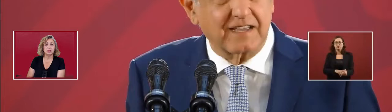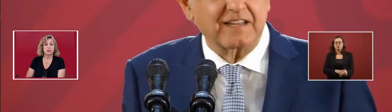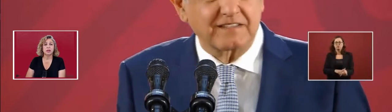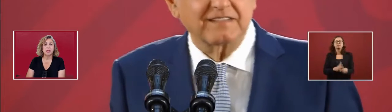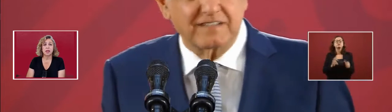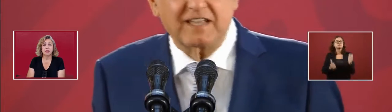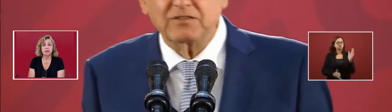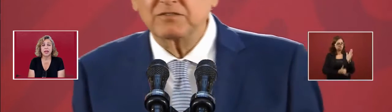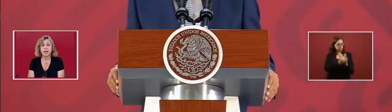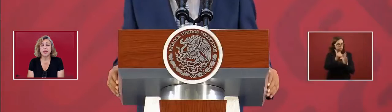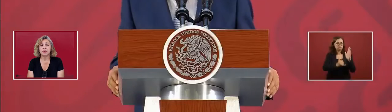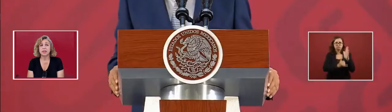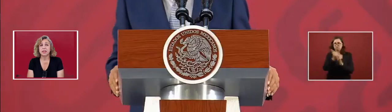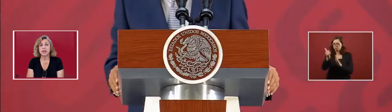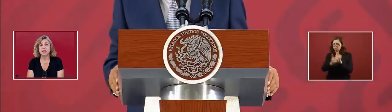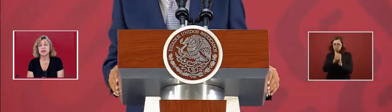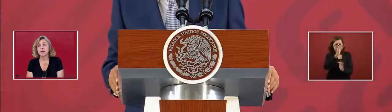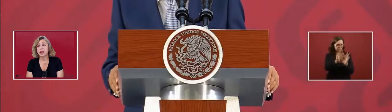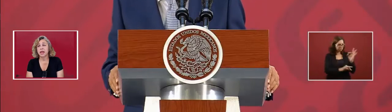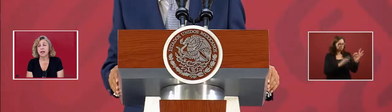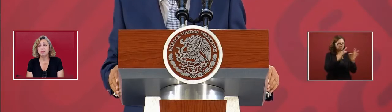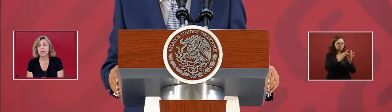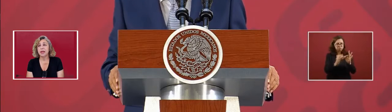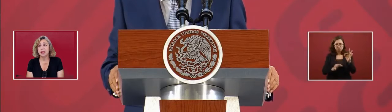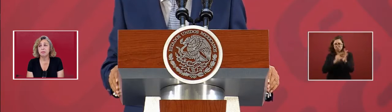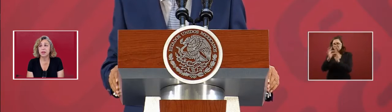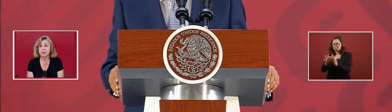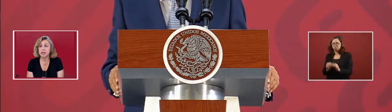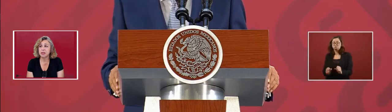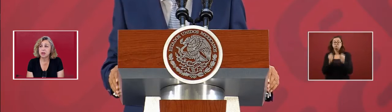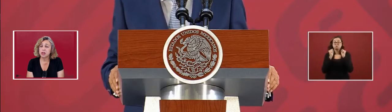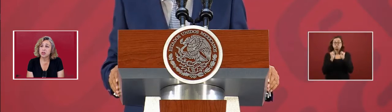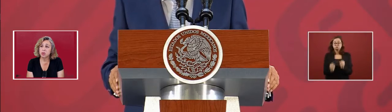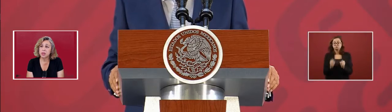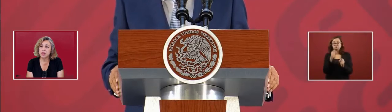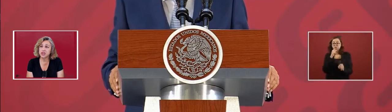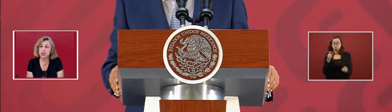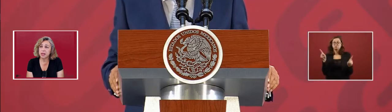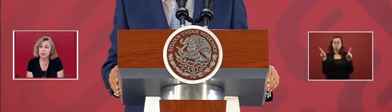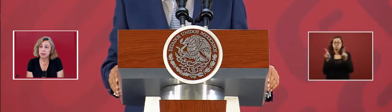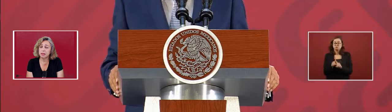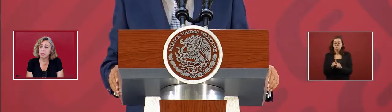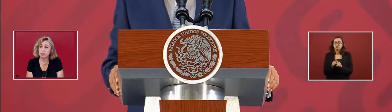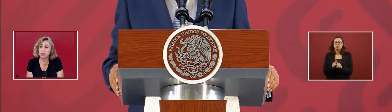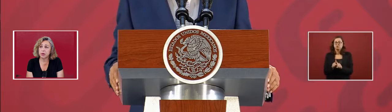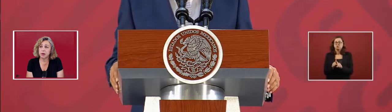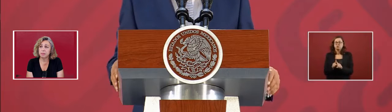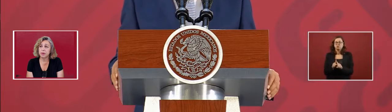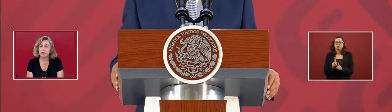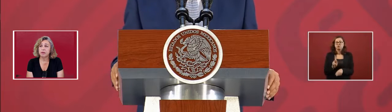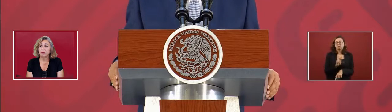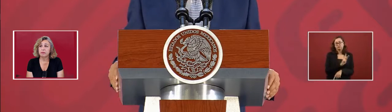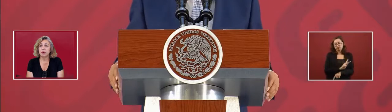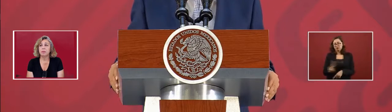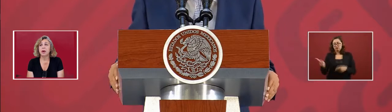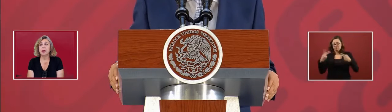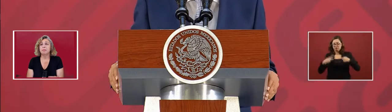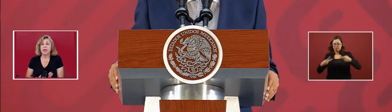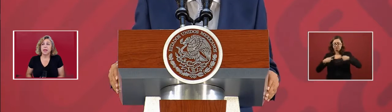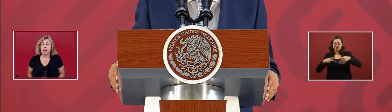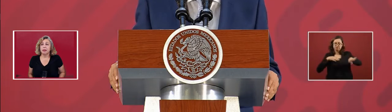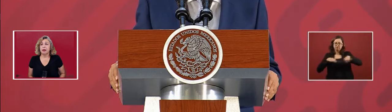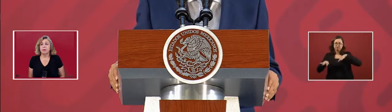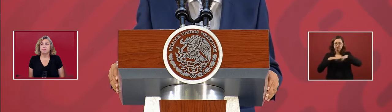hospitals. They guarantee, and I'm making a commitment to initiate the program for